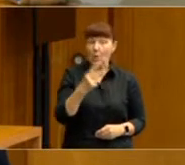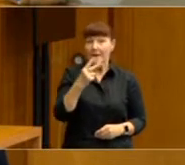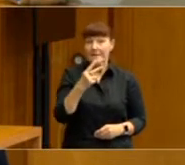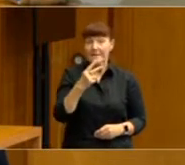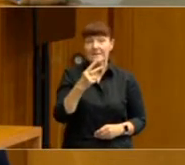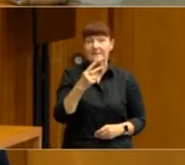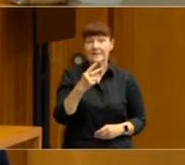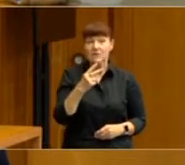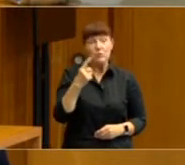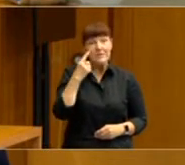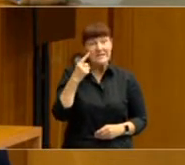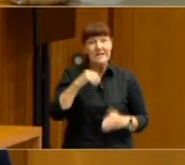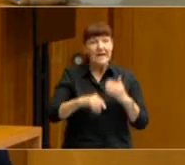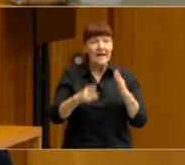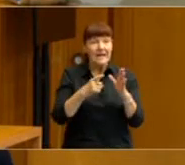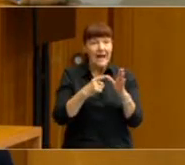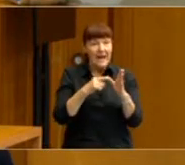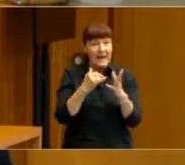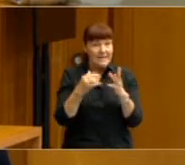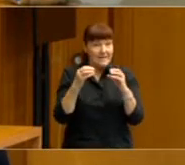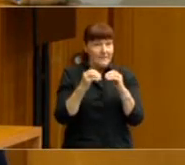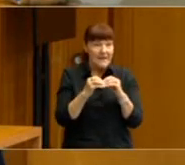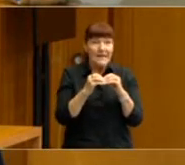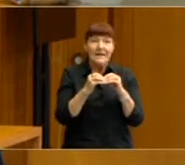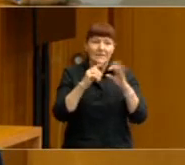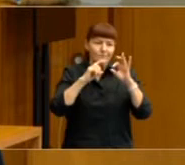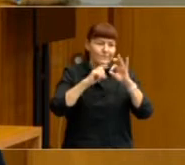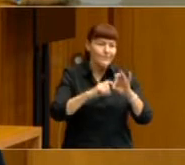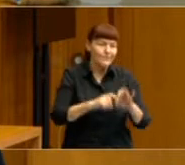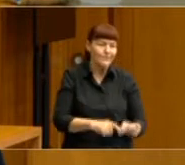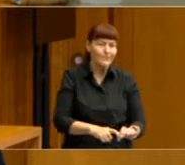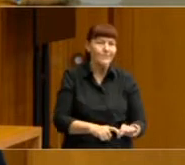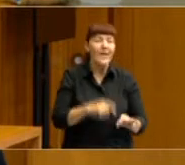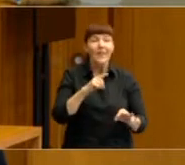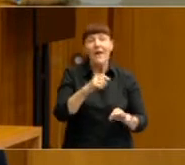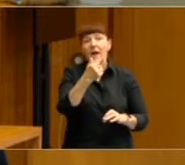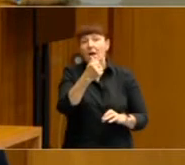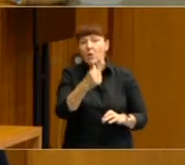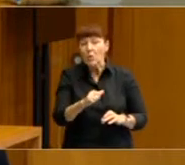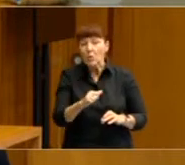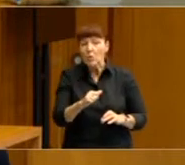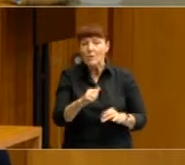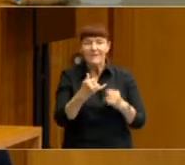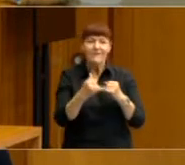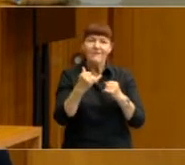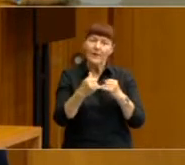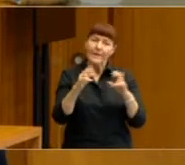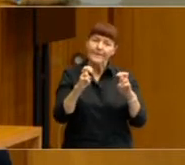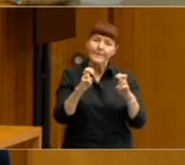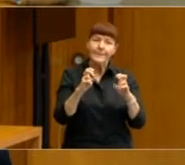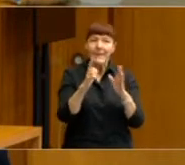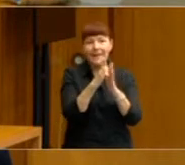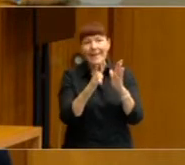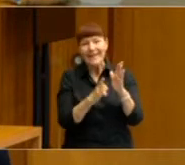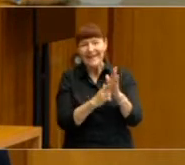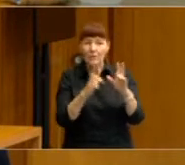the Australian Bureau of Statistics surveys. And the reason for that is the ABS uses a very legal definition of who owns